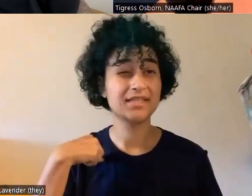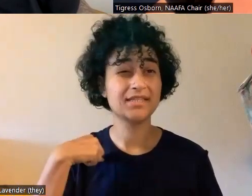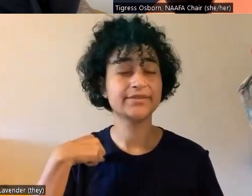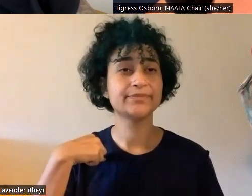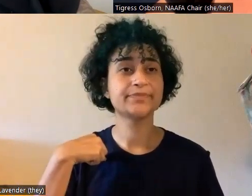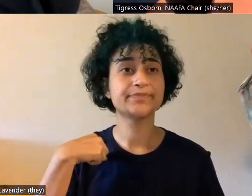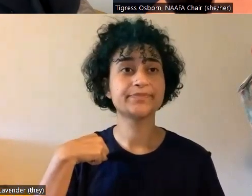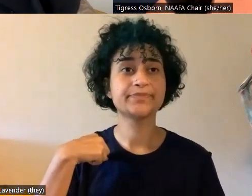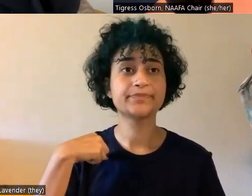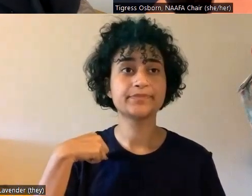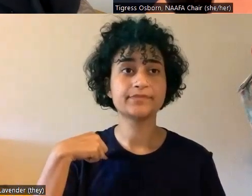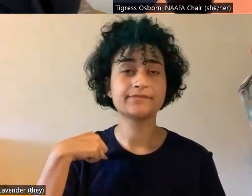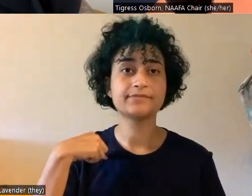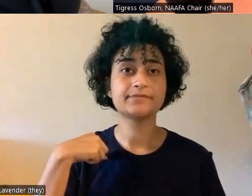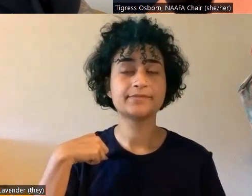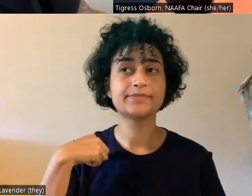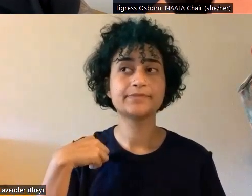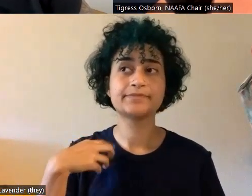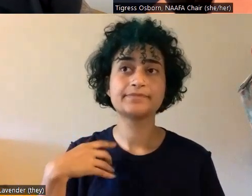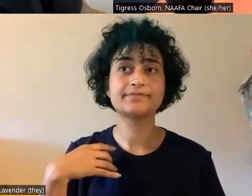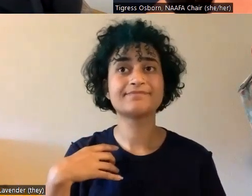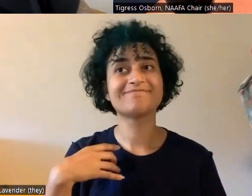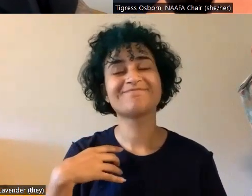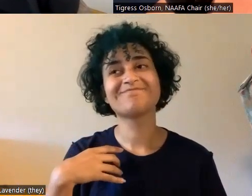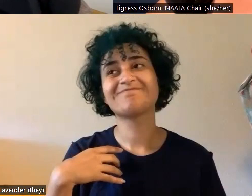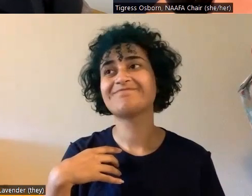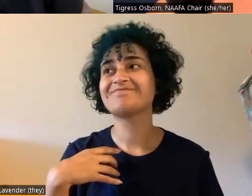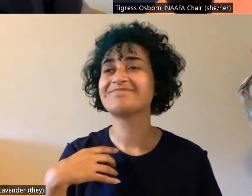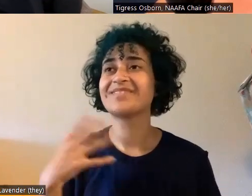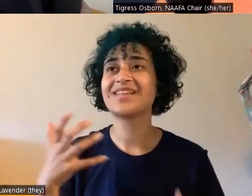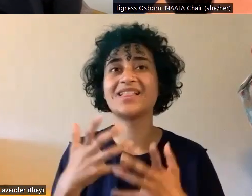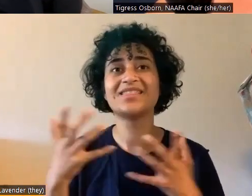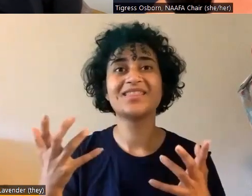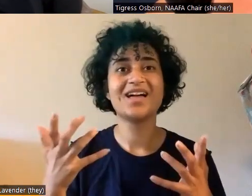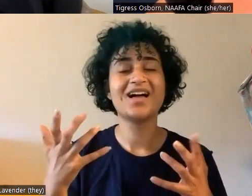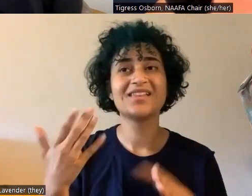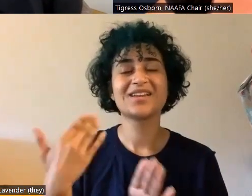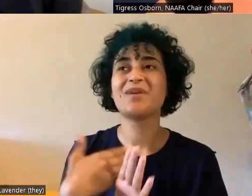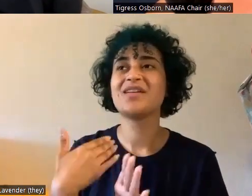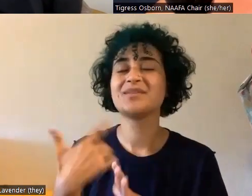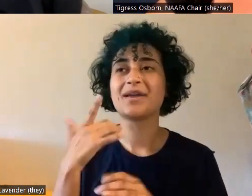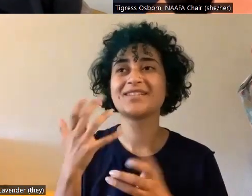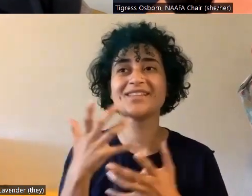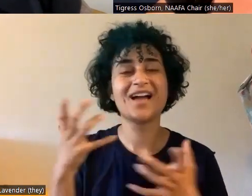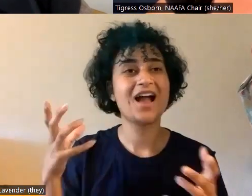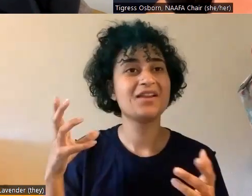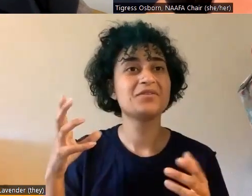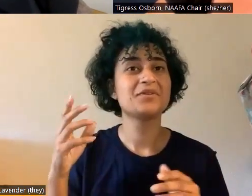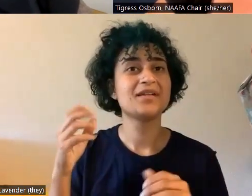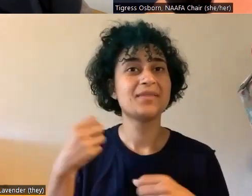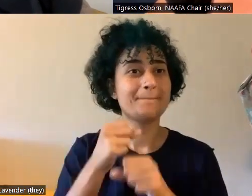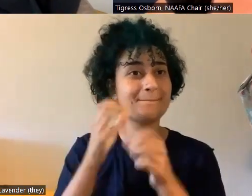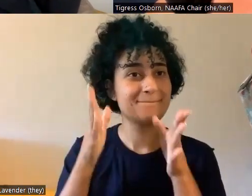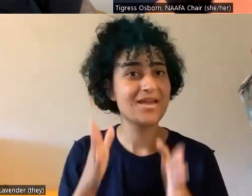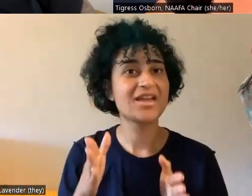it's annoying because a lot of the manufacturers have these lower weight limits than is actually true, but the brands don't want